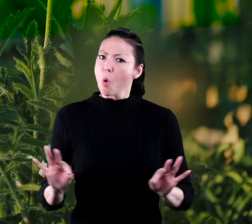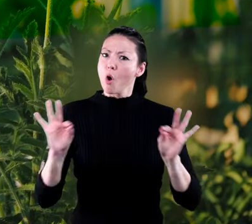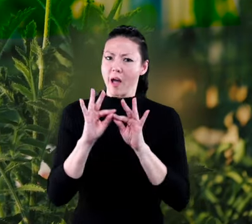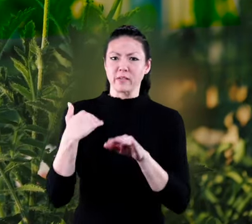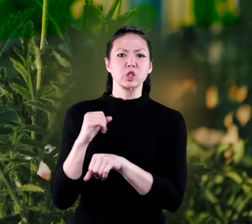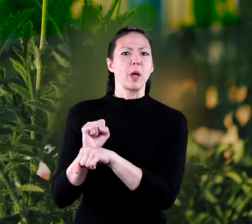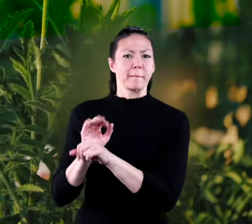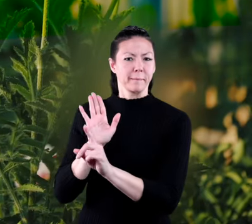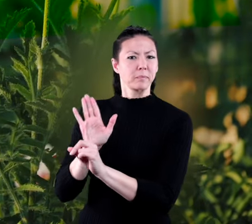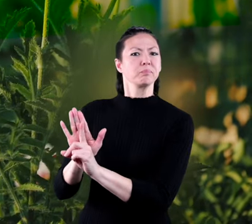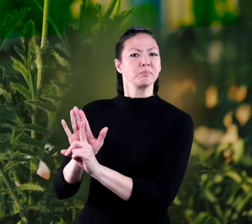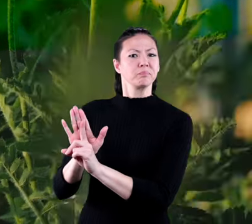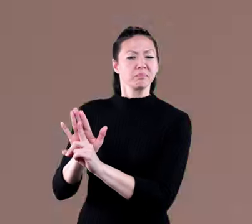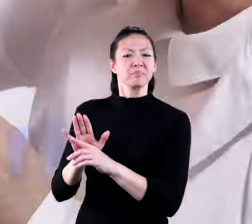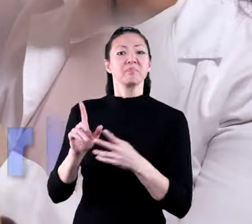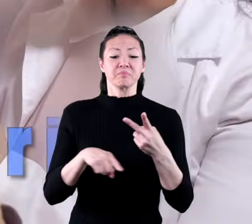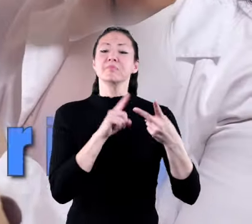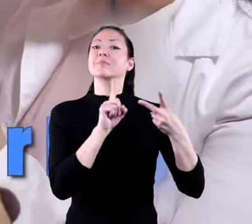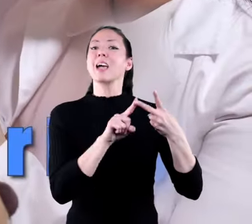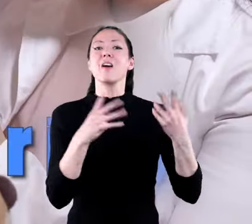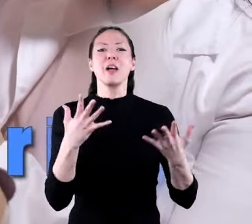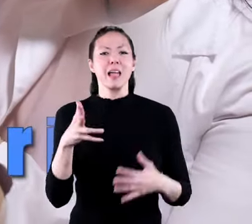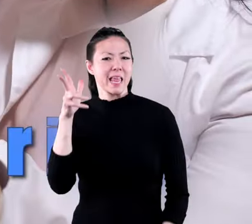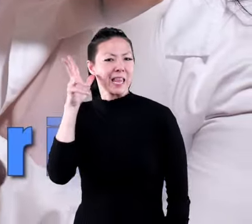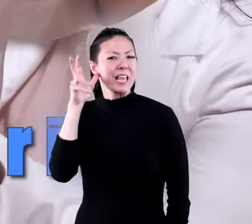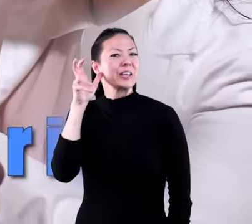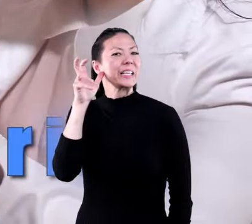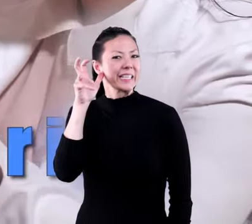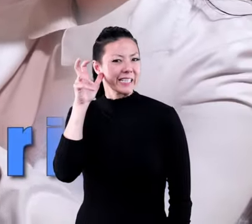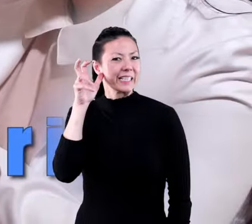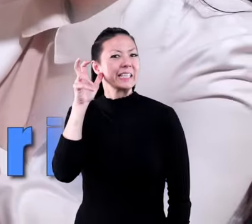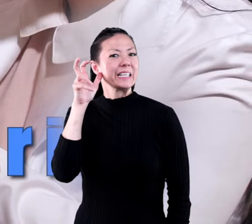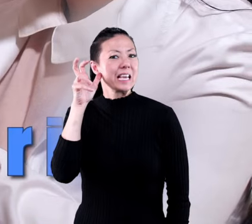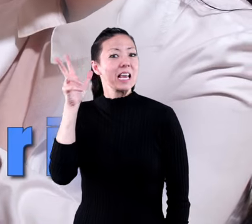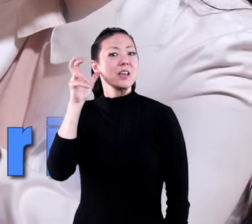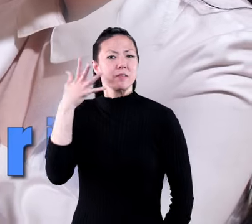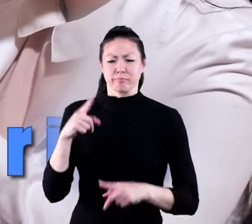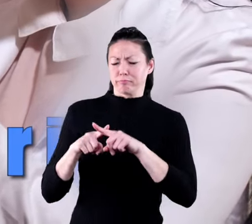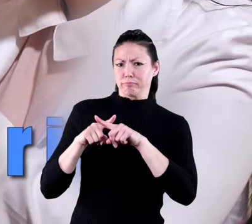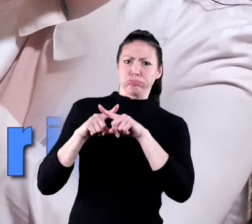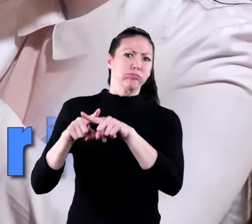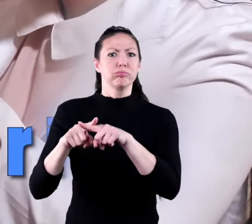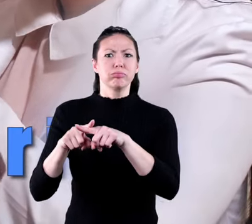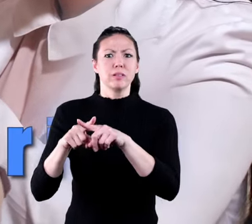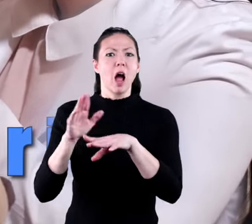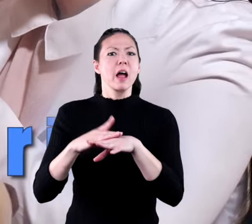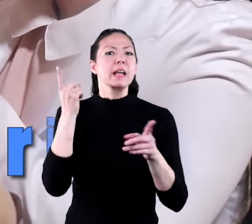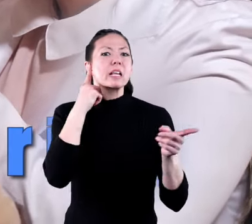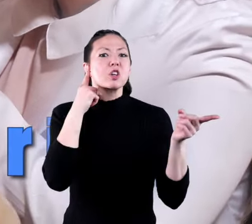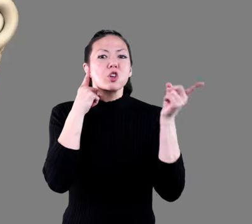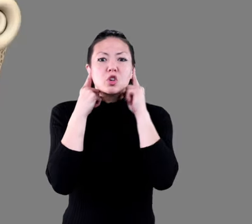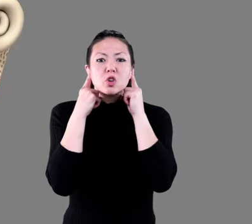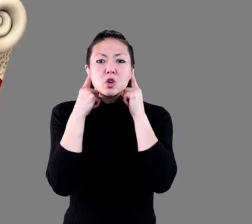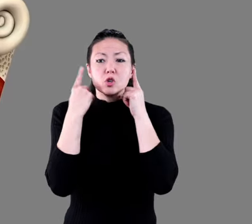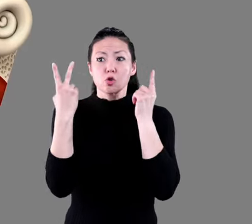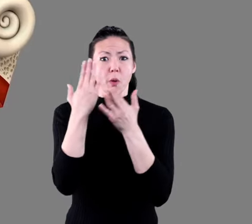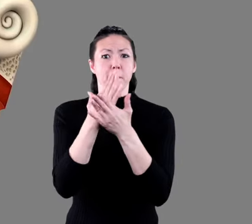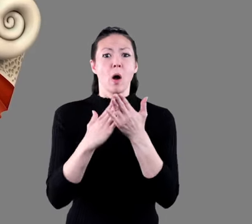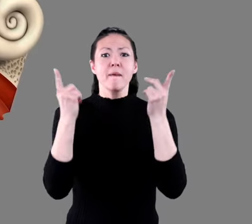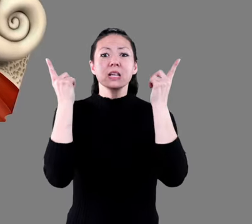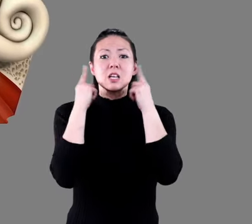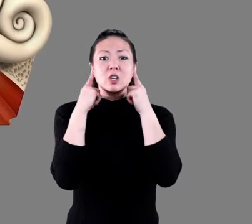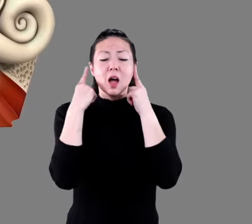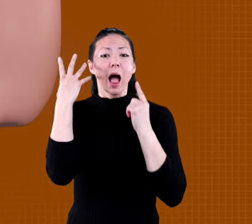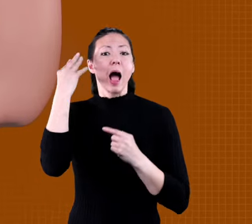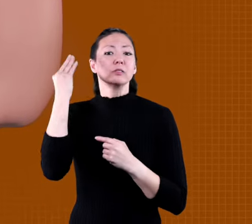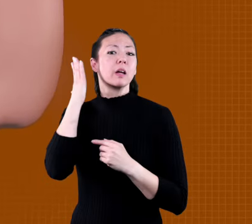important job the second sense is hearing hearing depends on our ears there are two parts